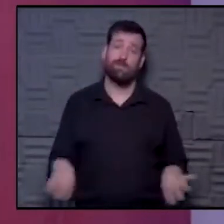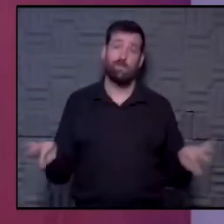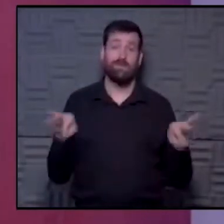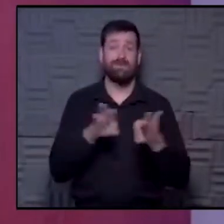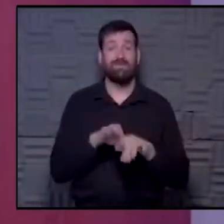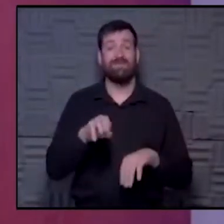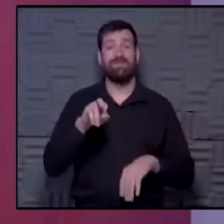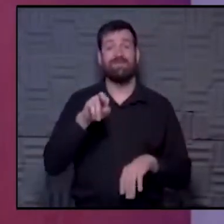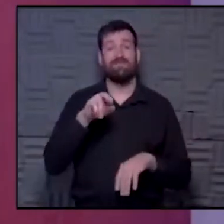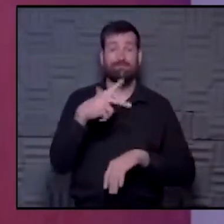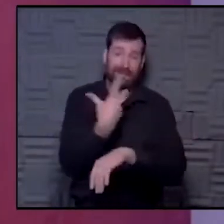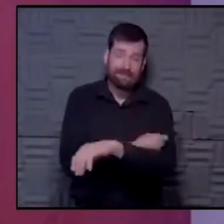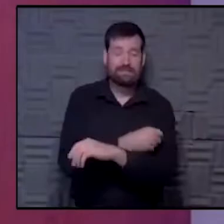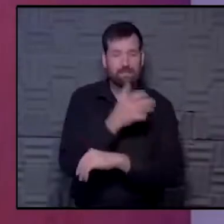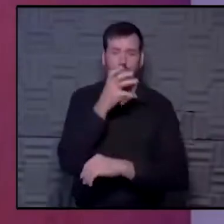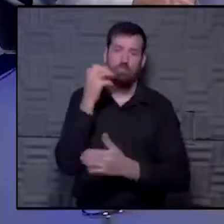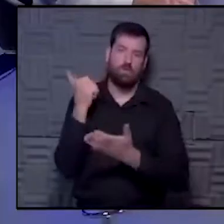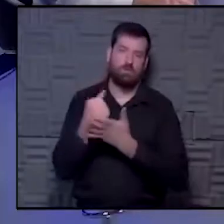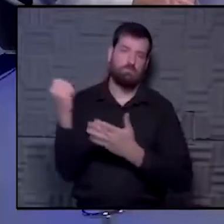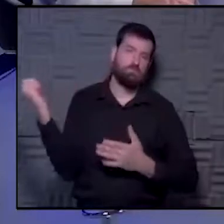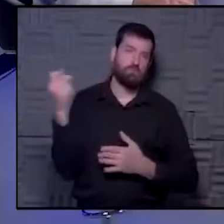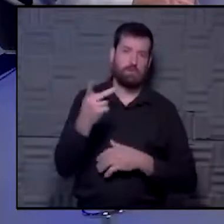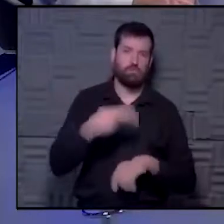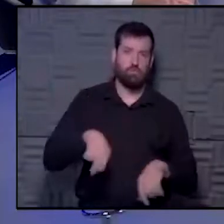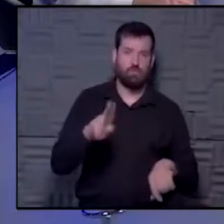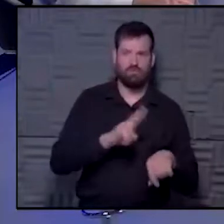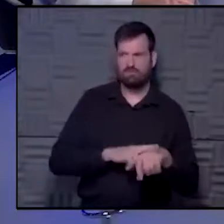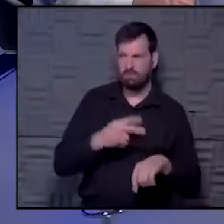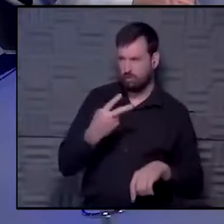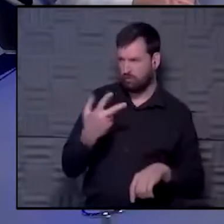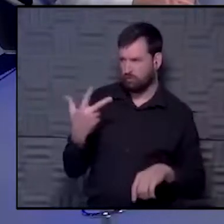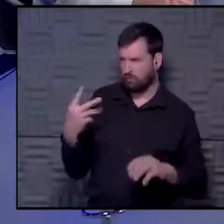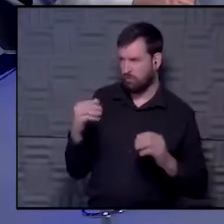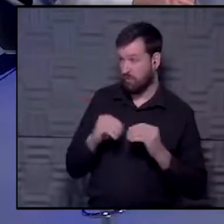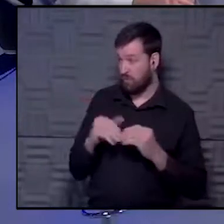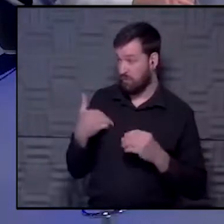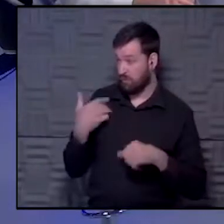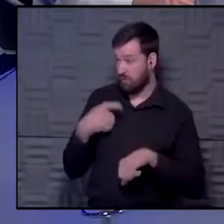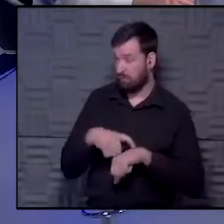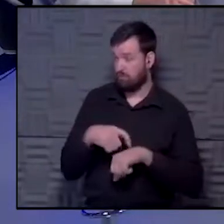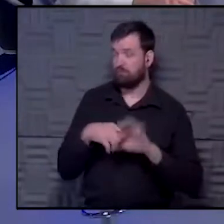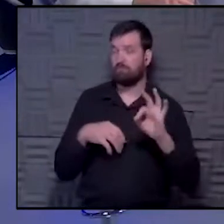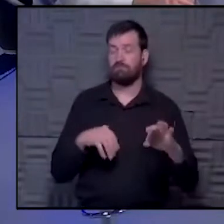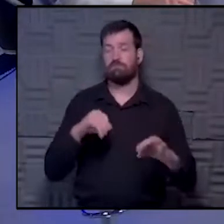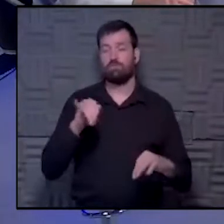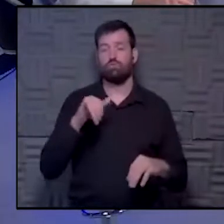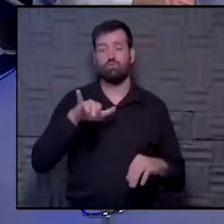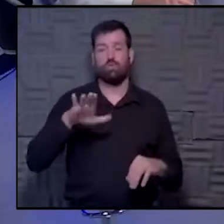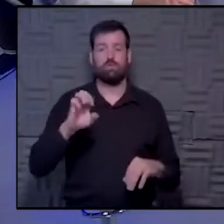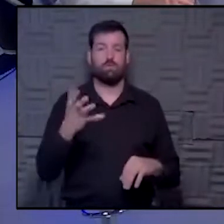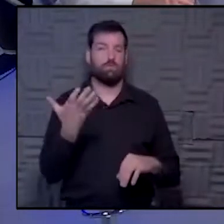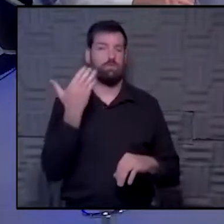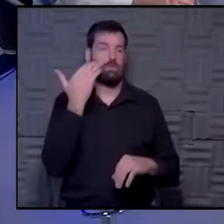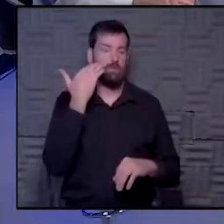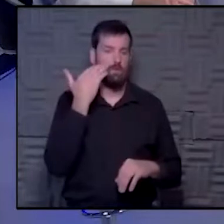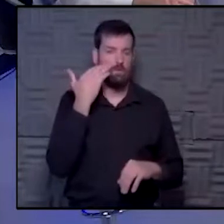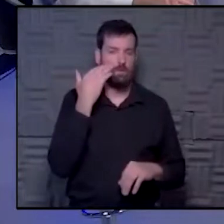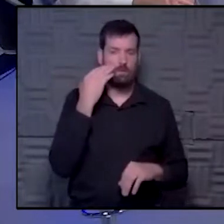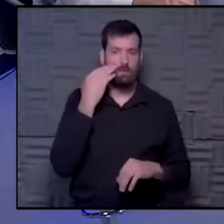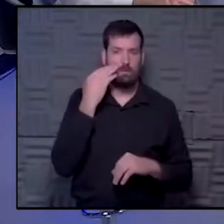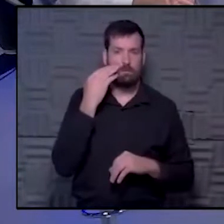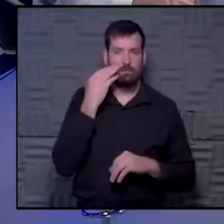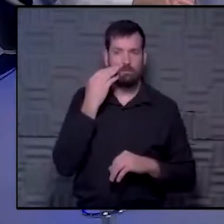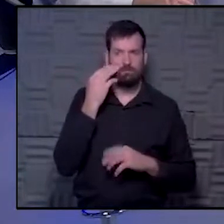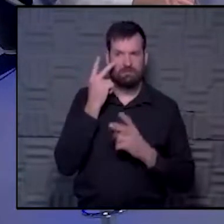vaccination will help us get back to normalcy. Okay. Two or three more questions. have time? Okay. Joyce wants to know, when we say C,